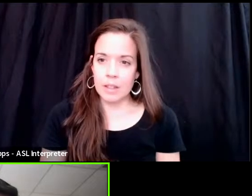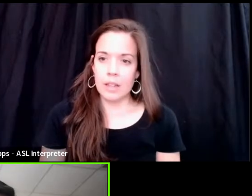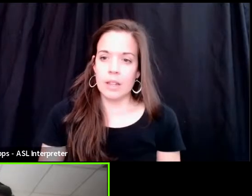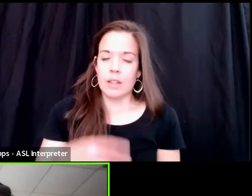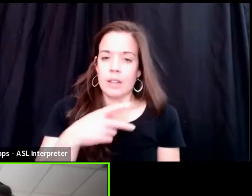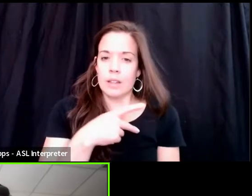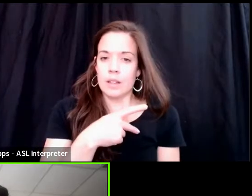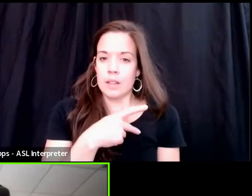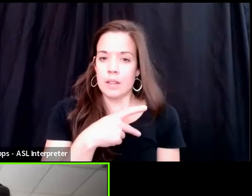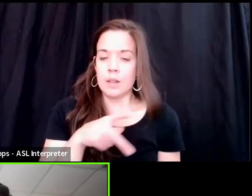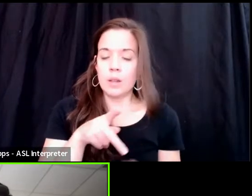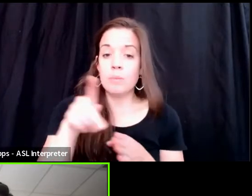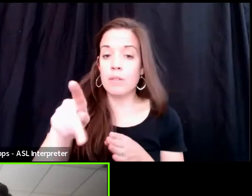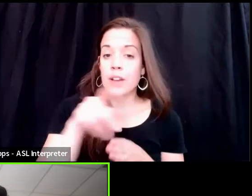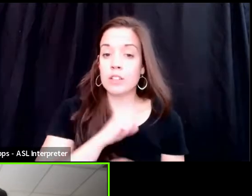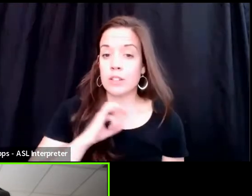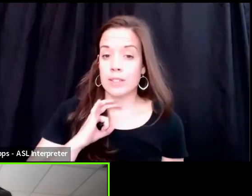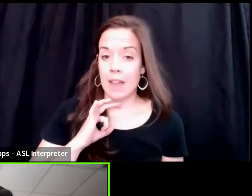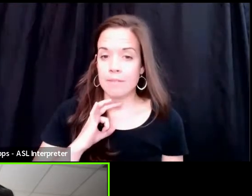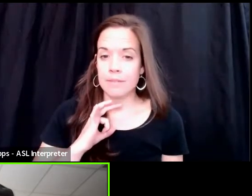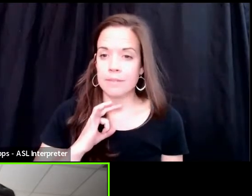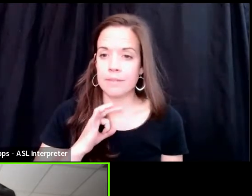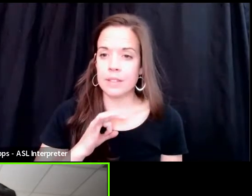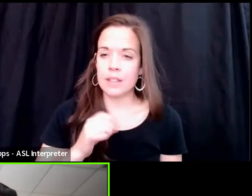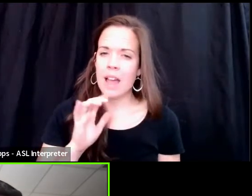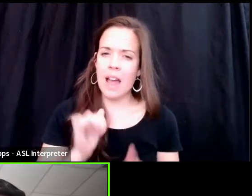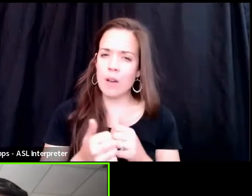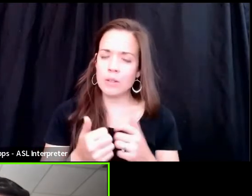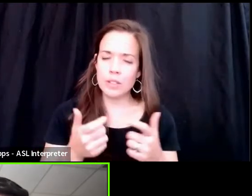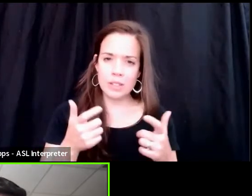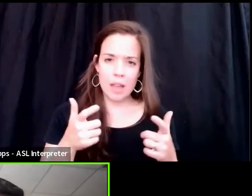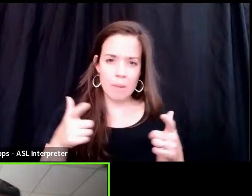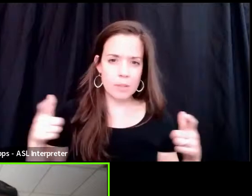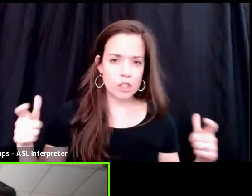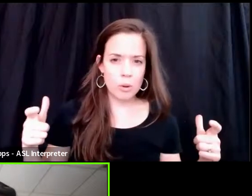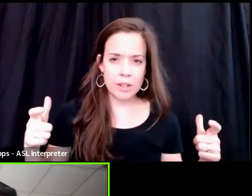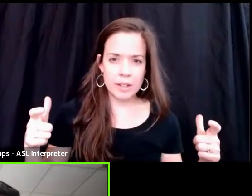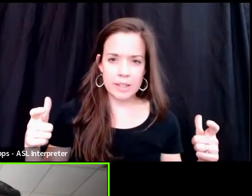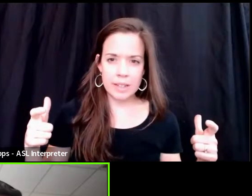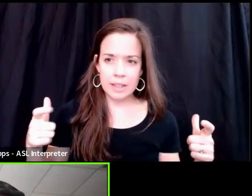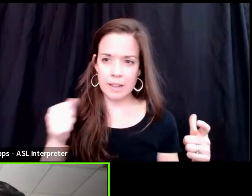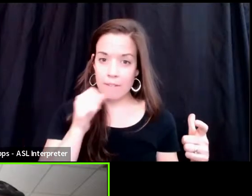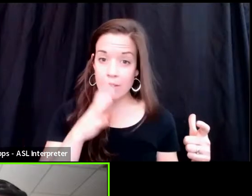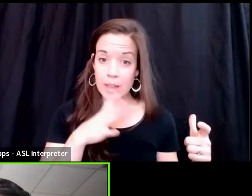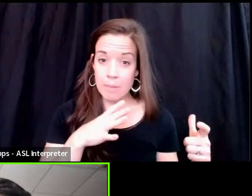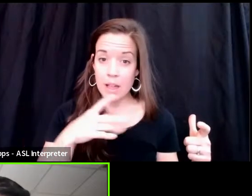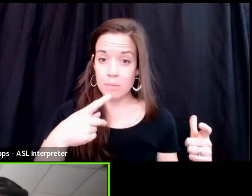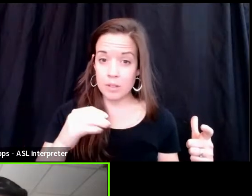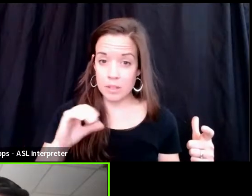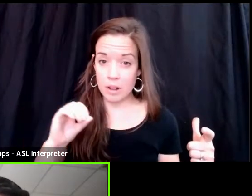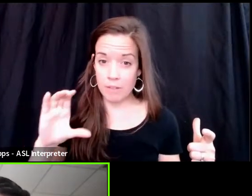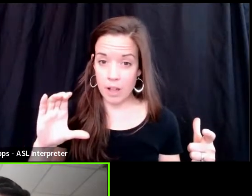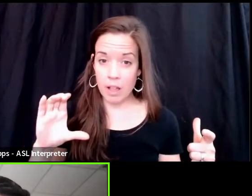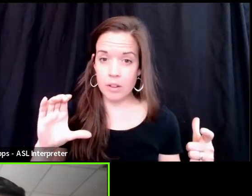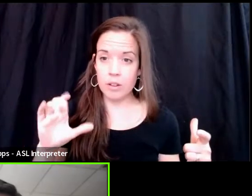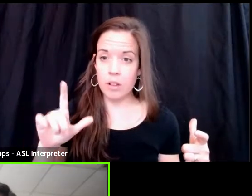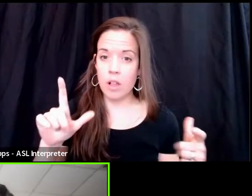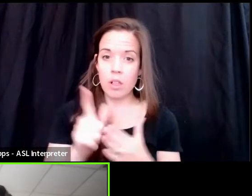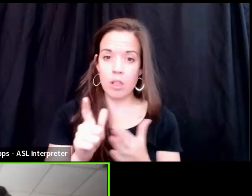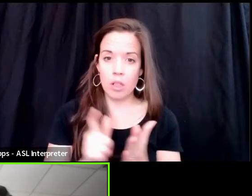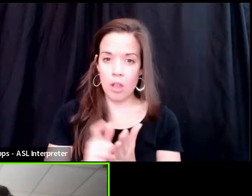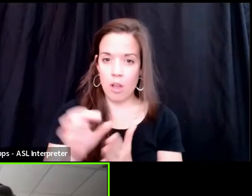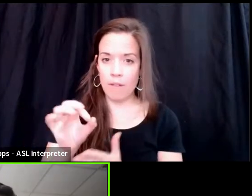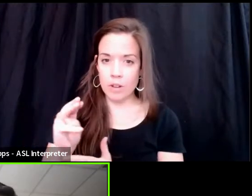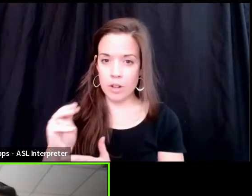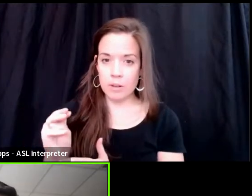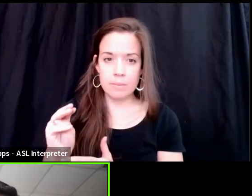member asks, how does a majority female and person of color law firm differ from a mostly white male law